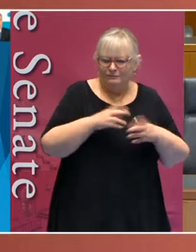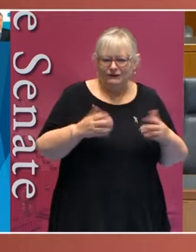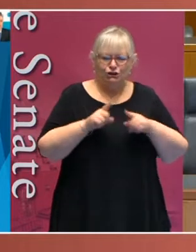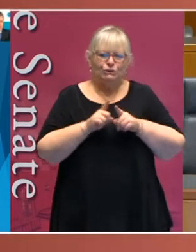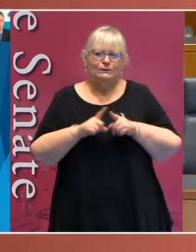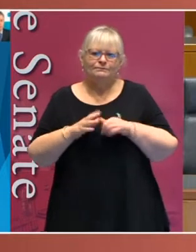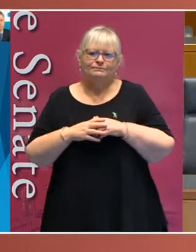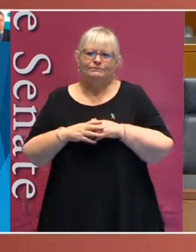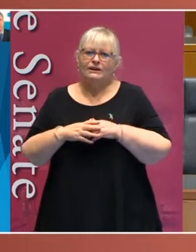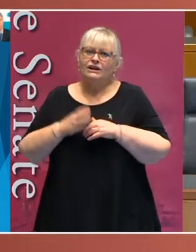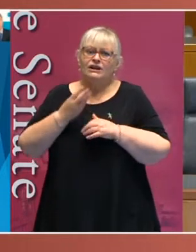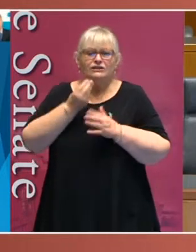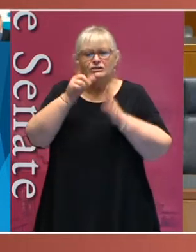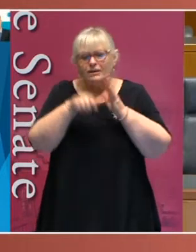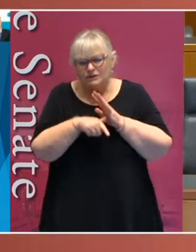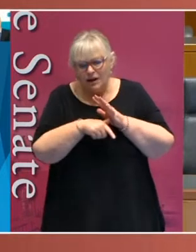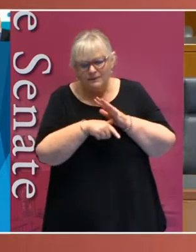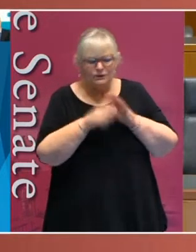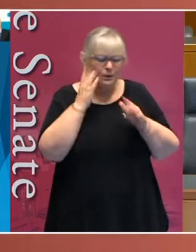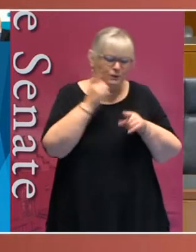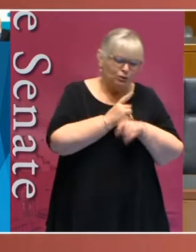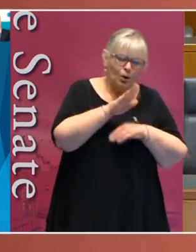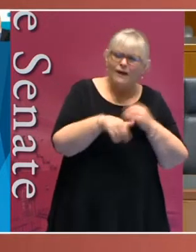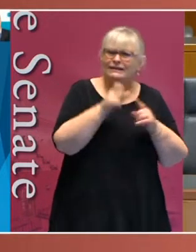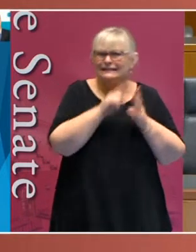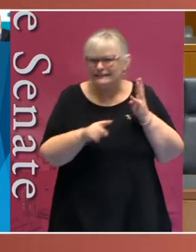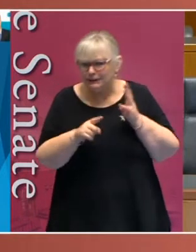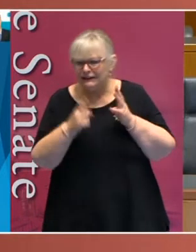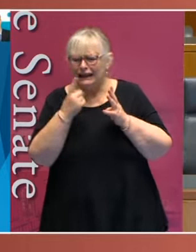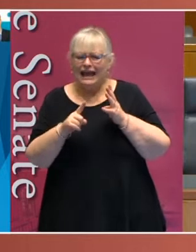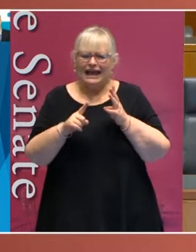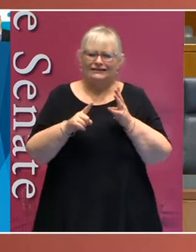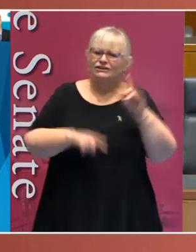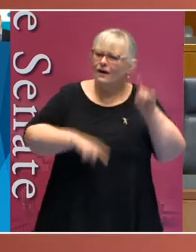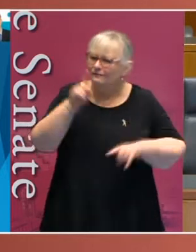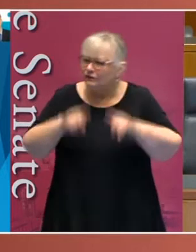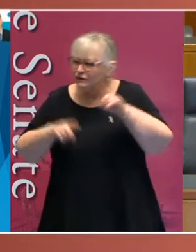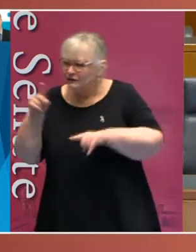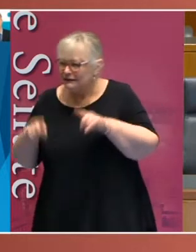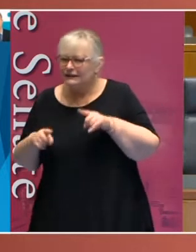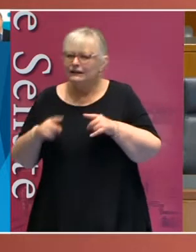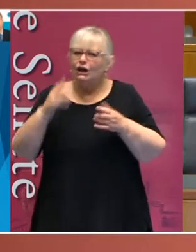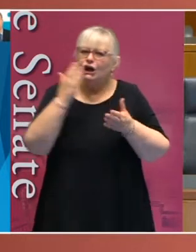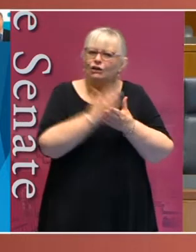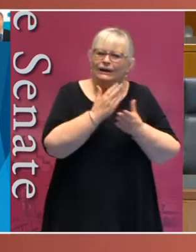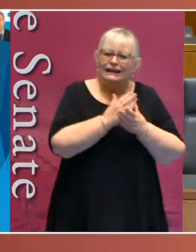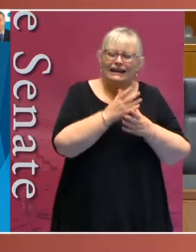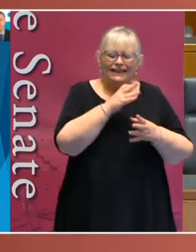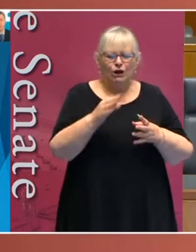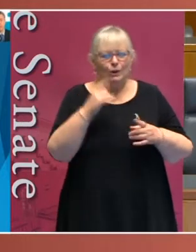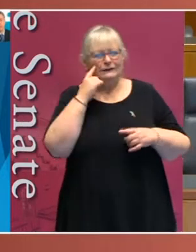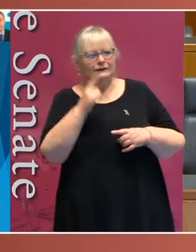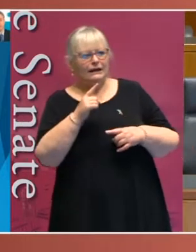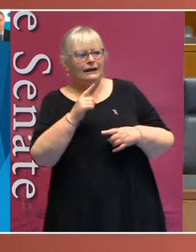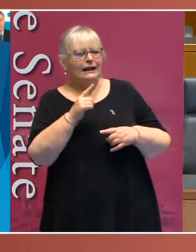Now, sometimes when people discuss disability and diversity, they do not view disability as the